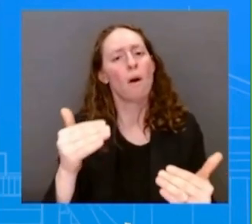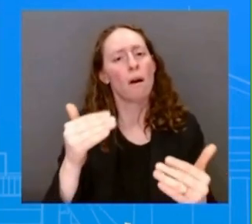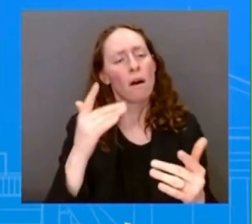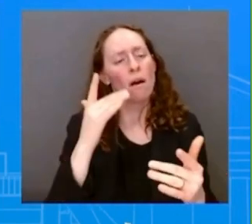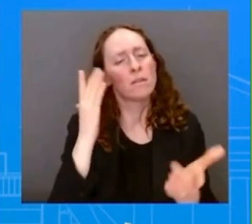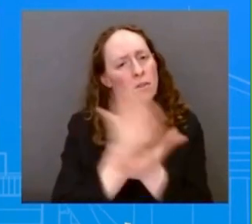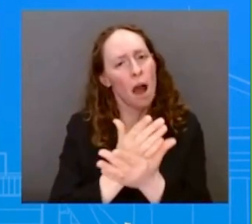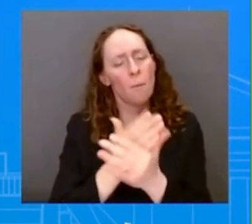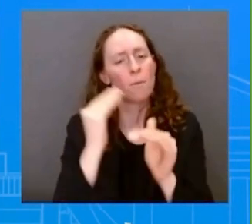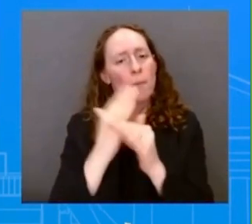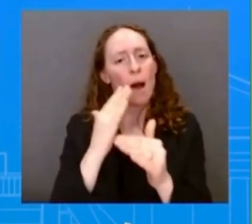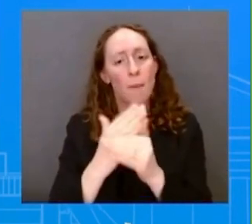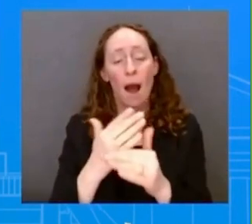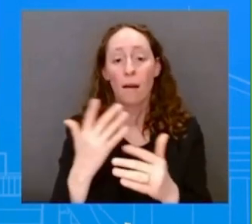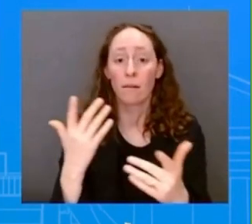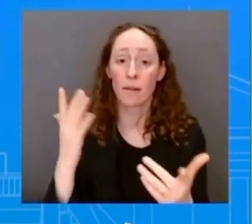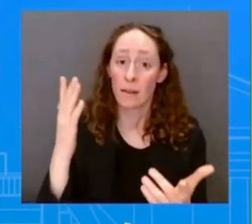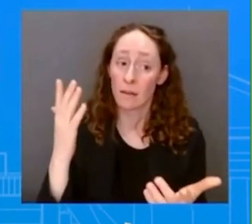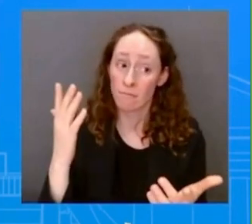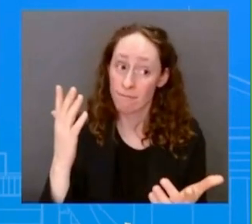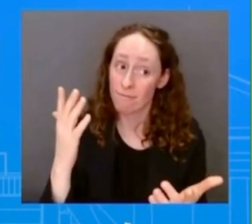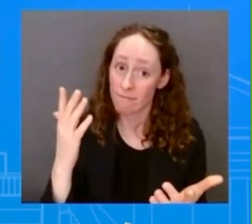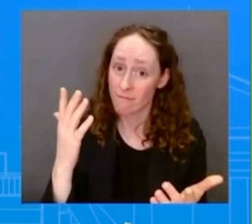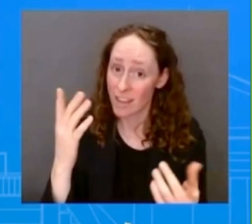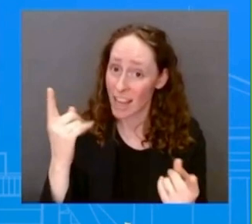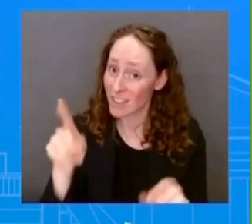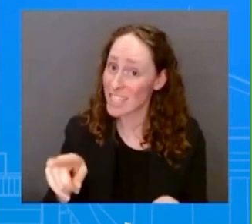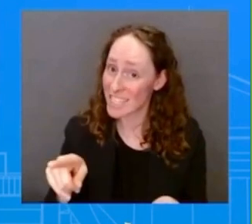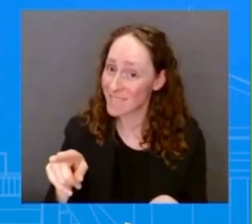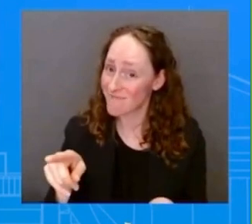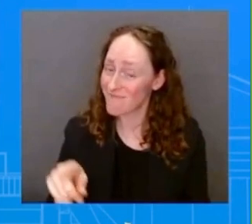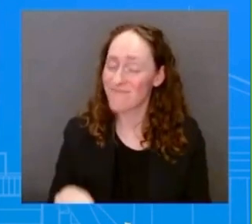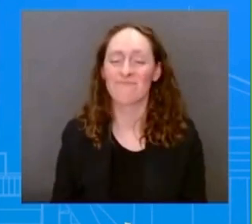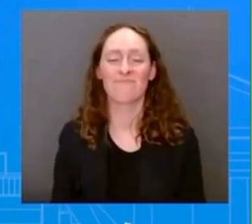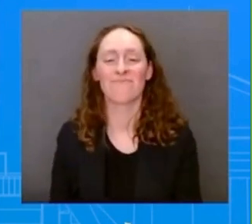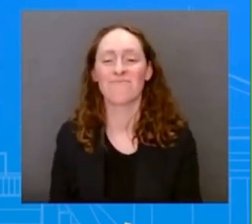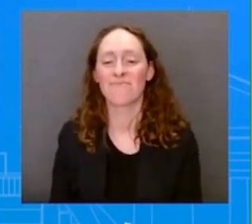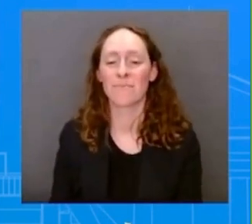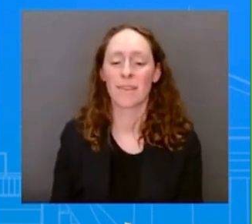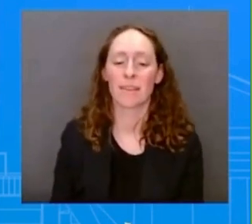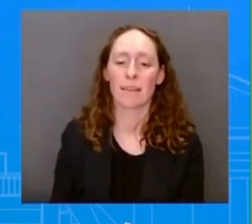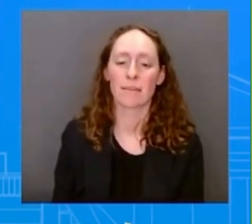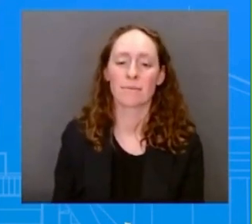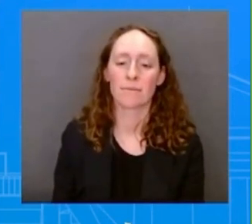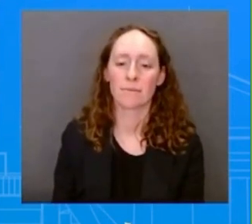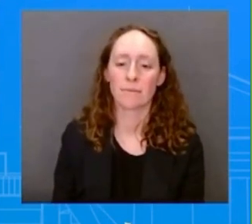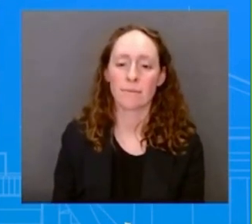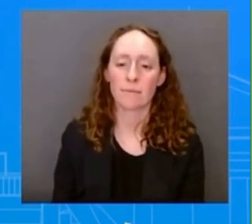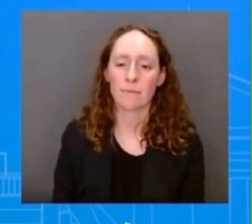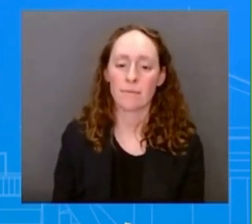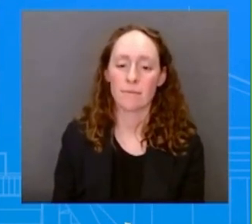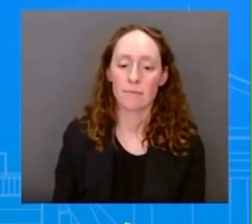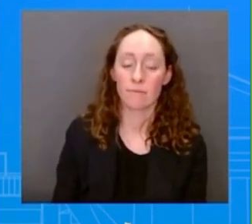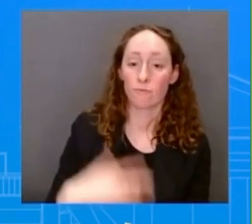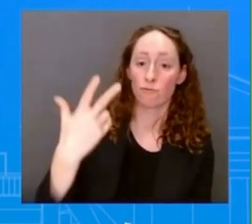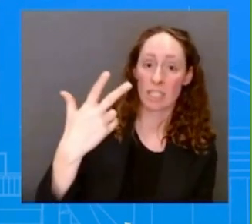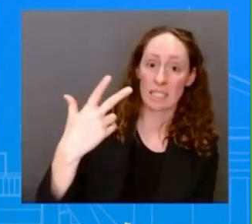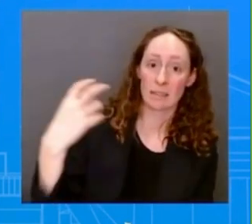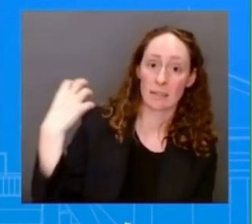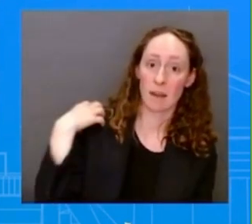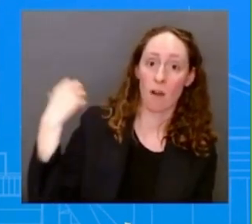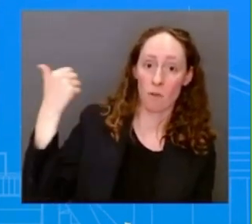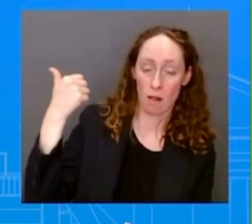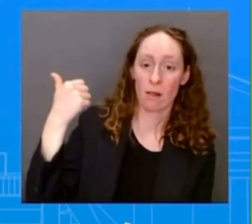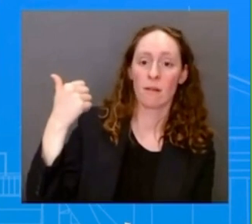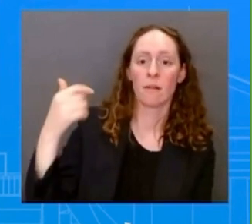Uh, three inspectors general overseeing USA to Ukraine have received 189 complaints of alleged misconduct at the, as of the beginning of March.